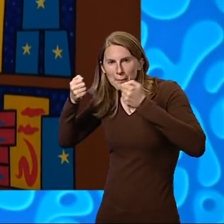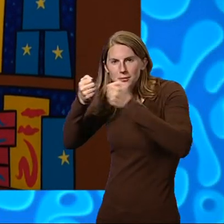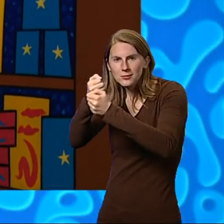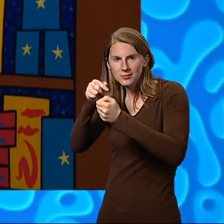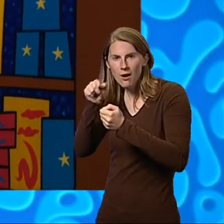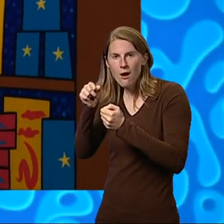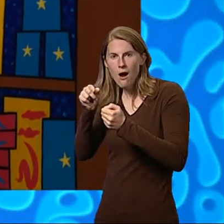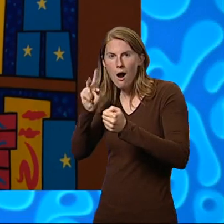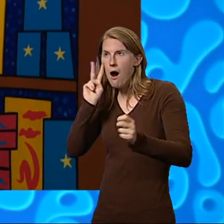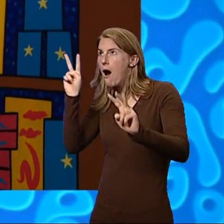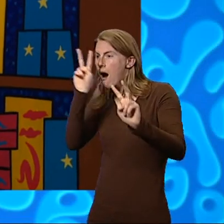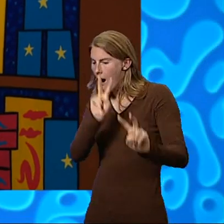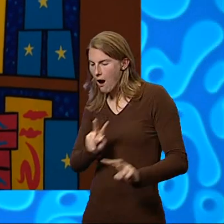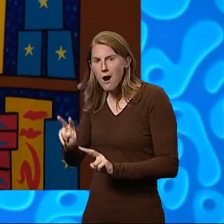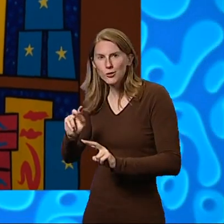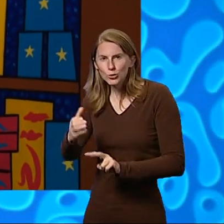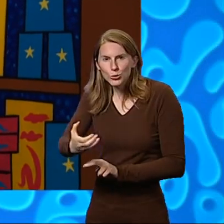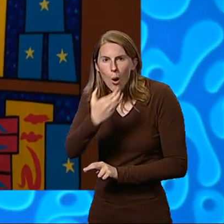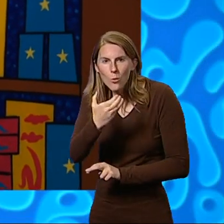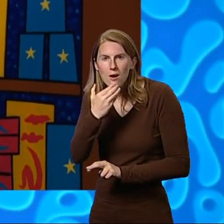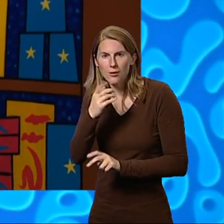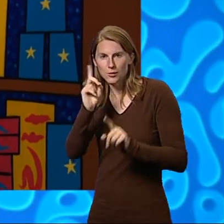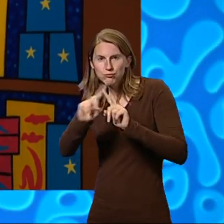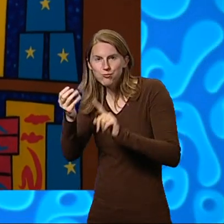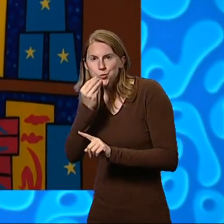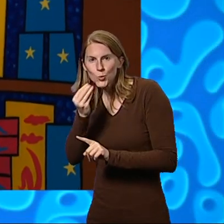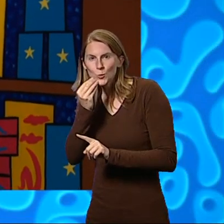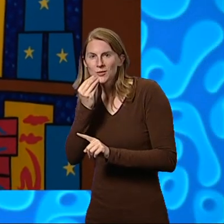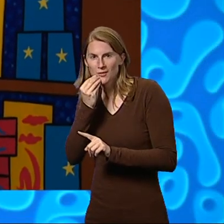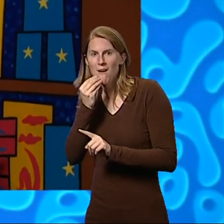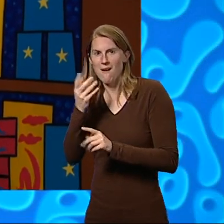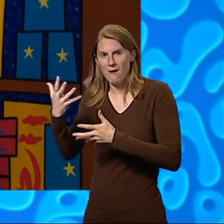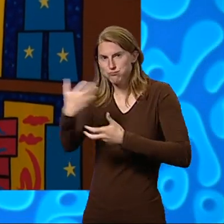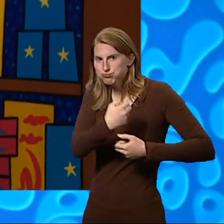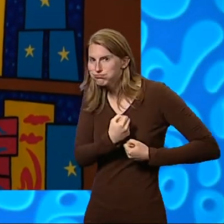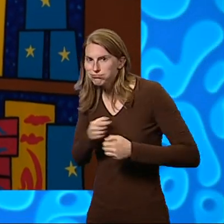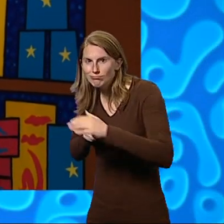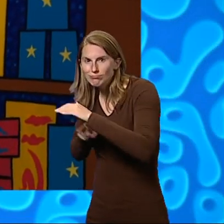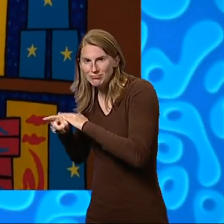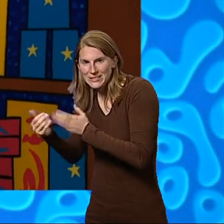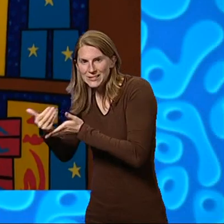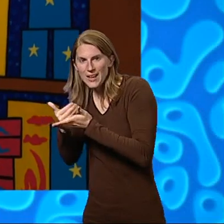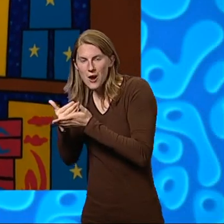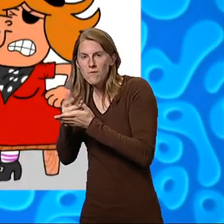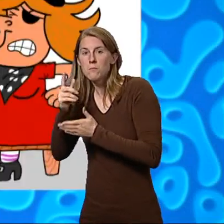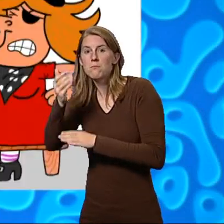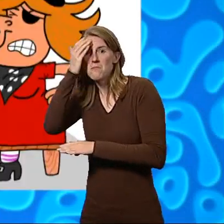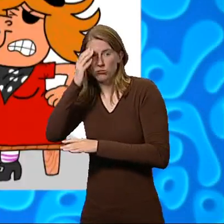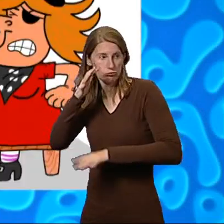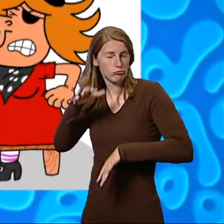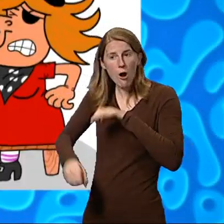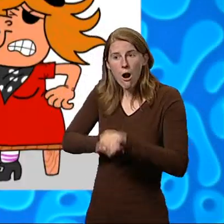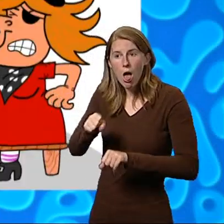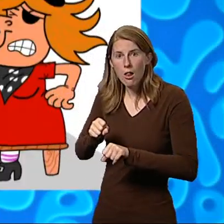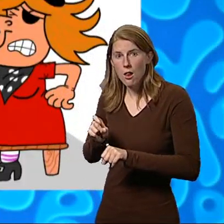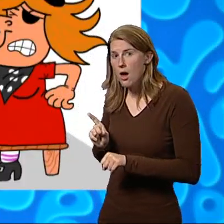galore. Then he made a dash for safety straight into Patagonia Clatterbottom, who was struggling up from the floor. What's